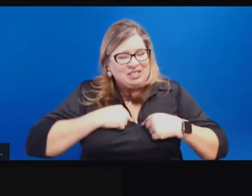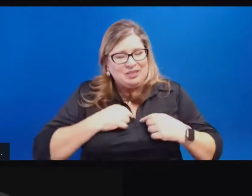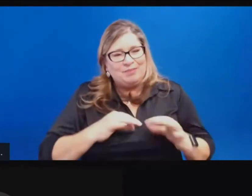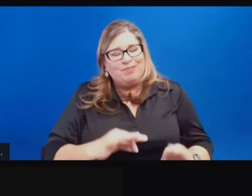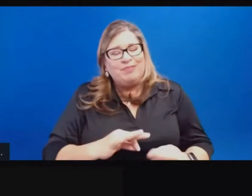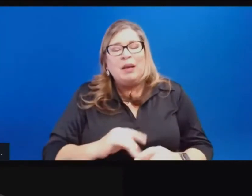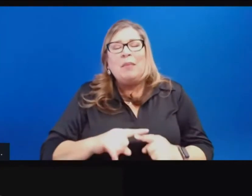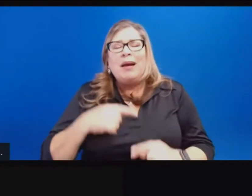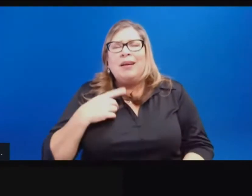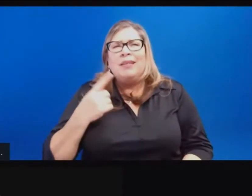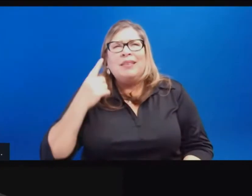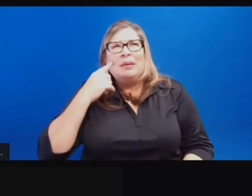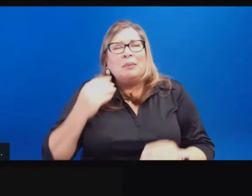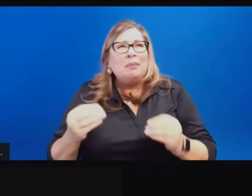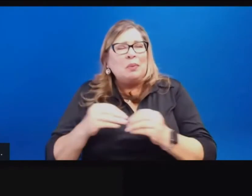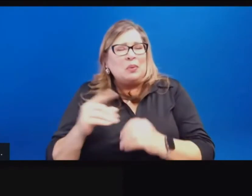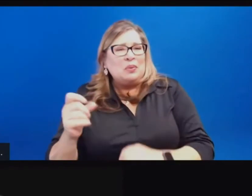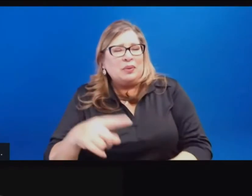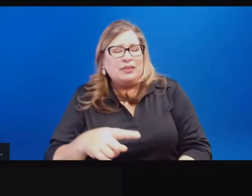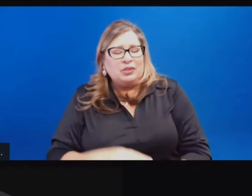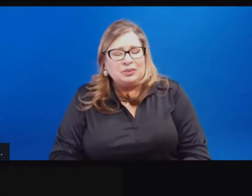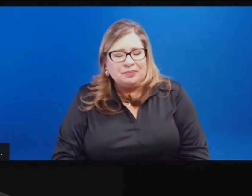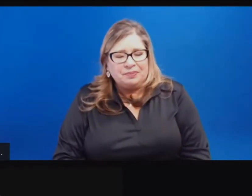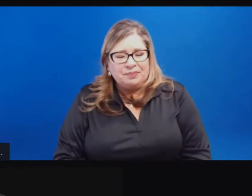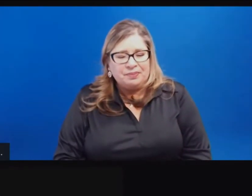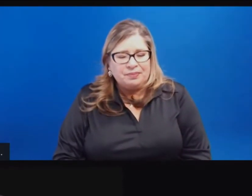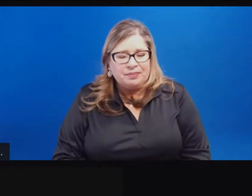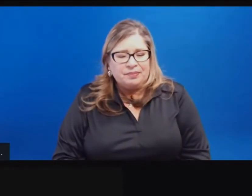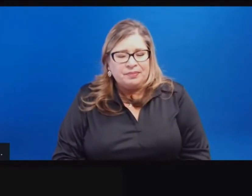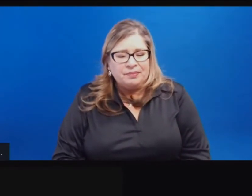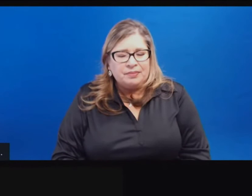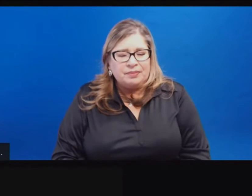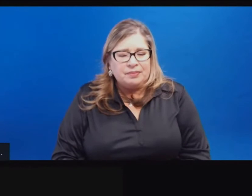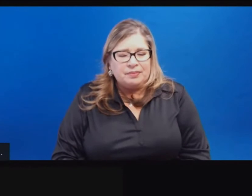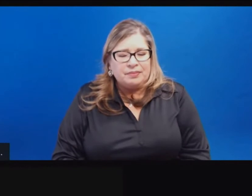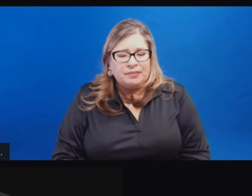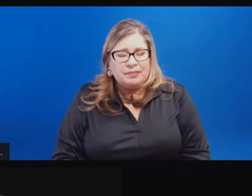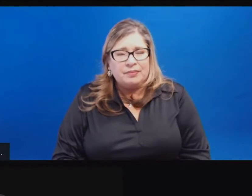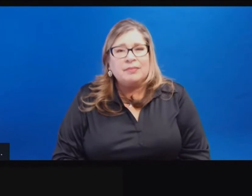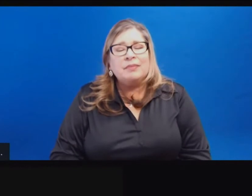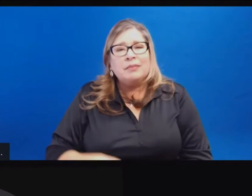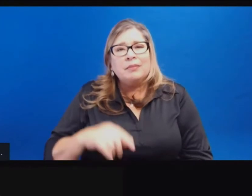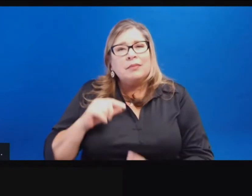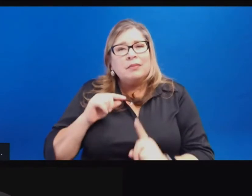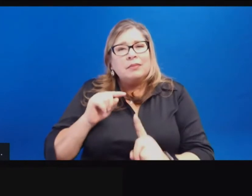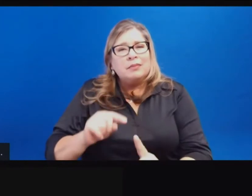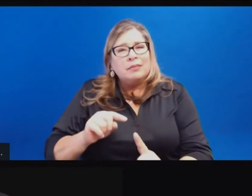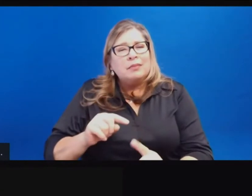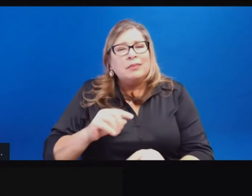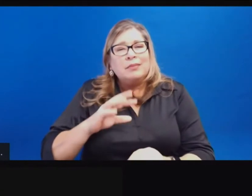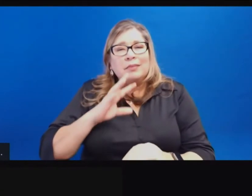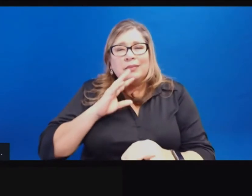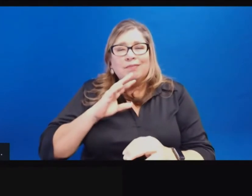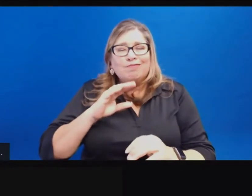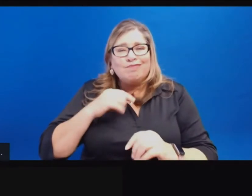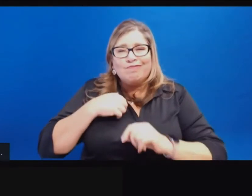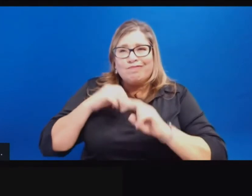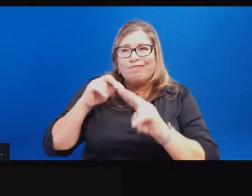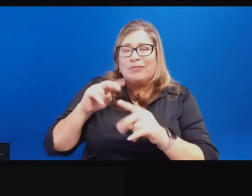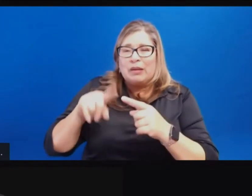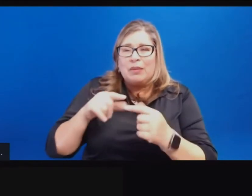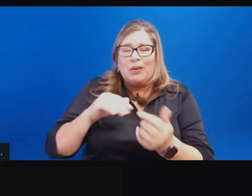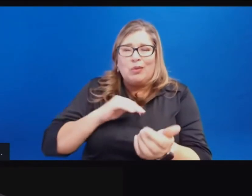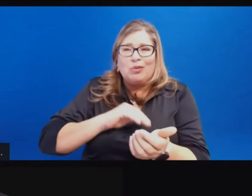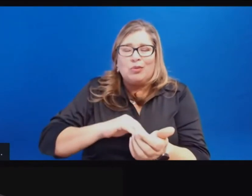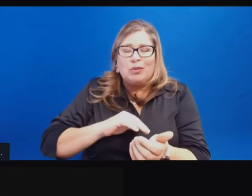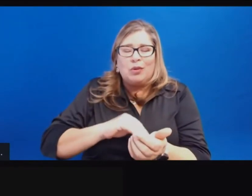looking at the speed of the UK variant and some of the concerns that I've heard from Dr. Fauci and from the Centers